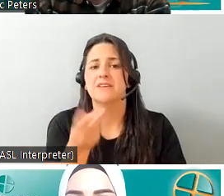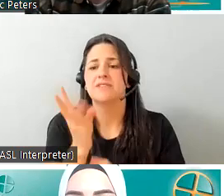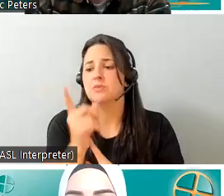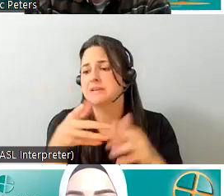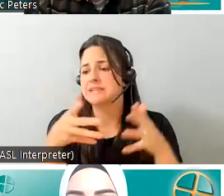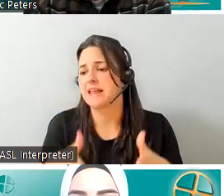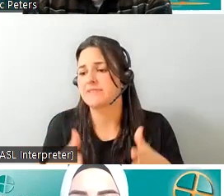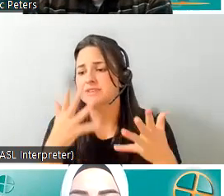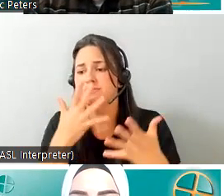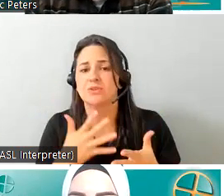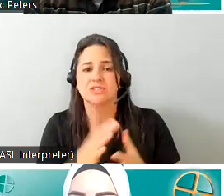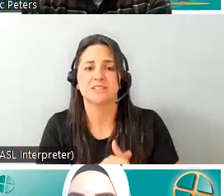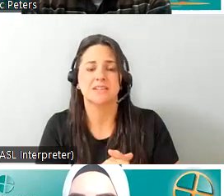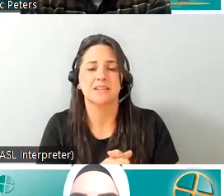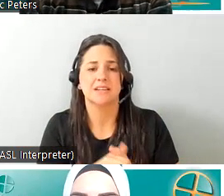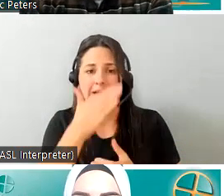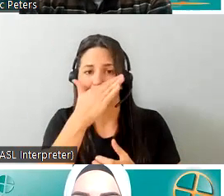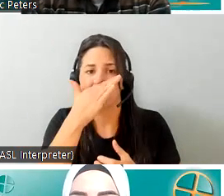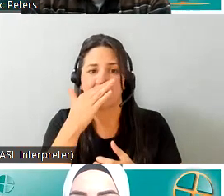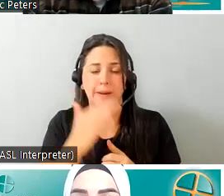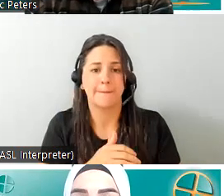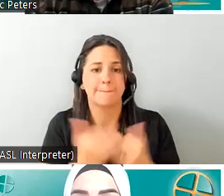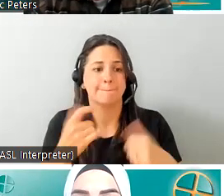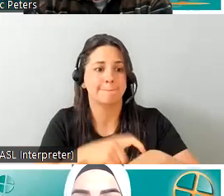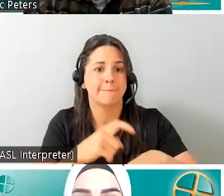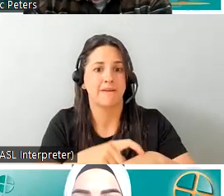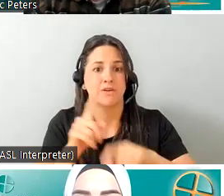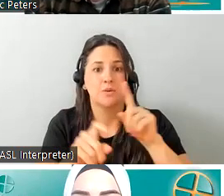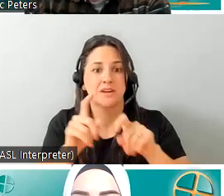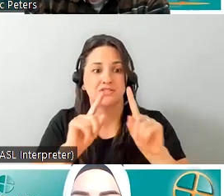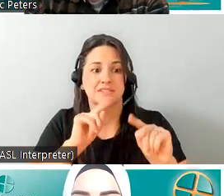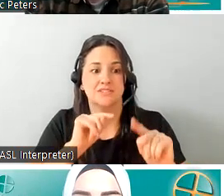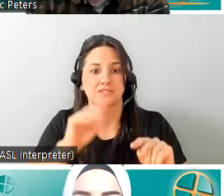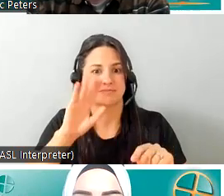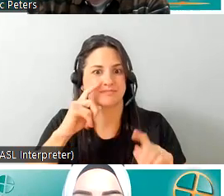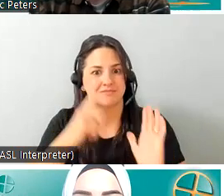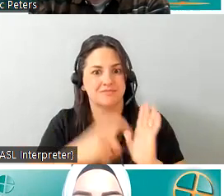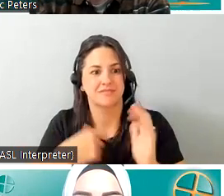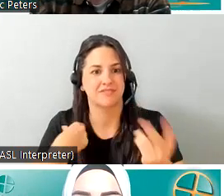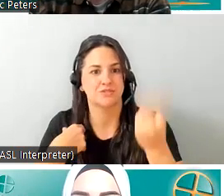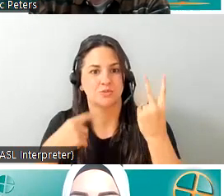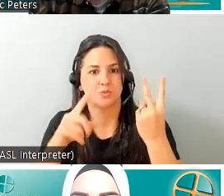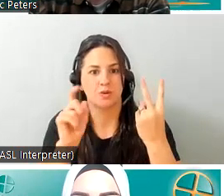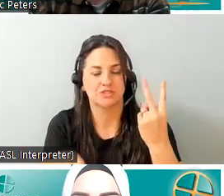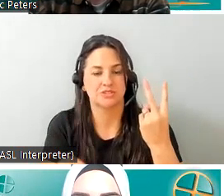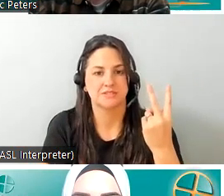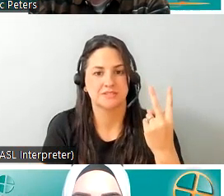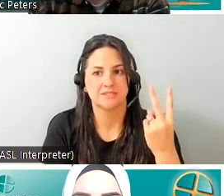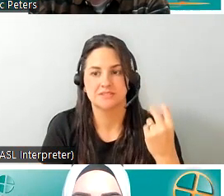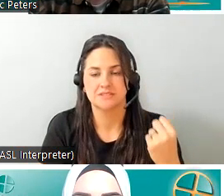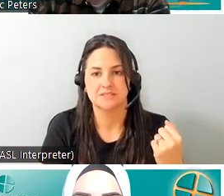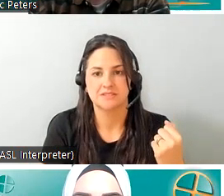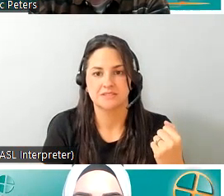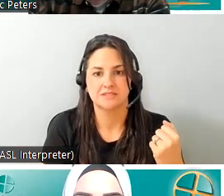left unfortunately uh it's time for q a and i noticed there was two questions so um um